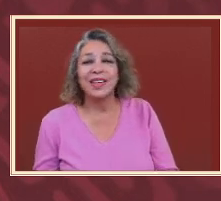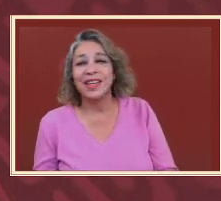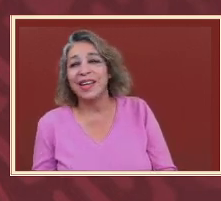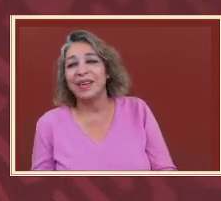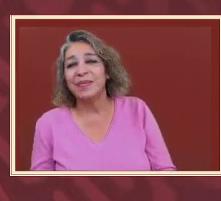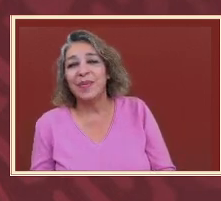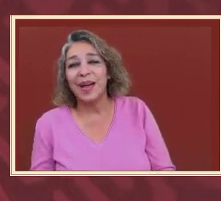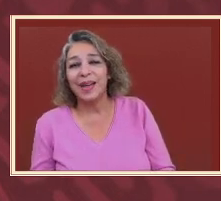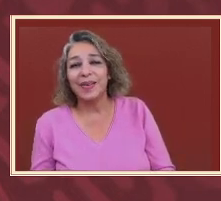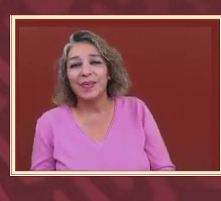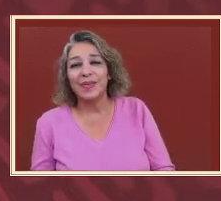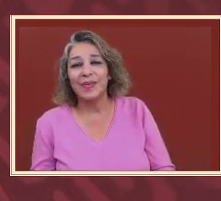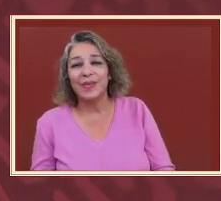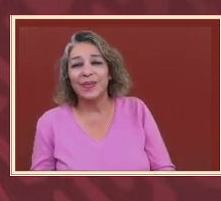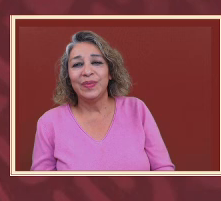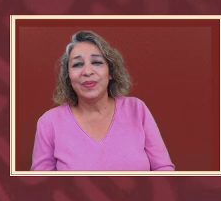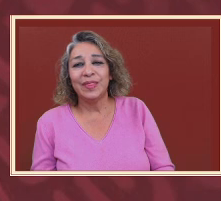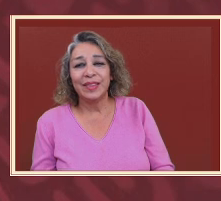Have a great day. Bye.